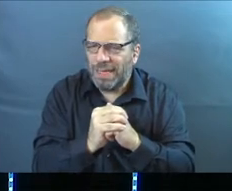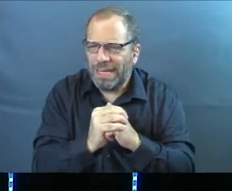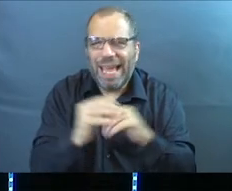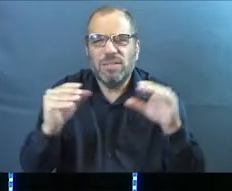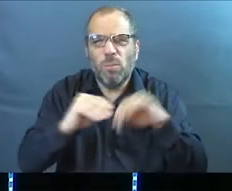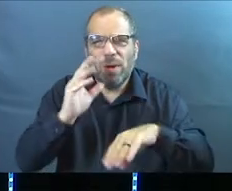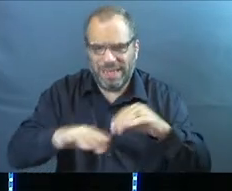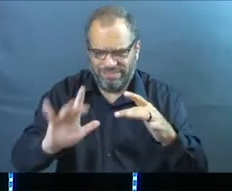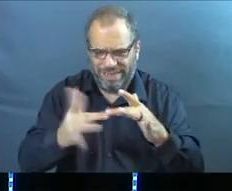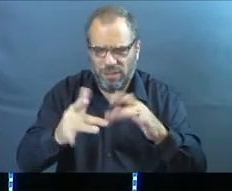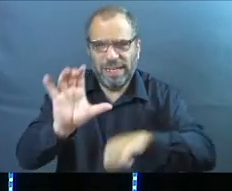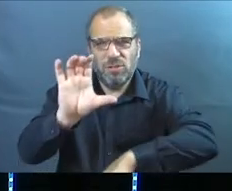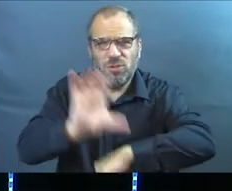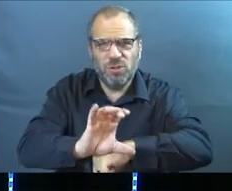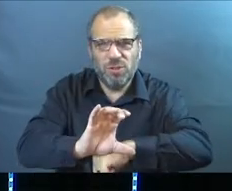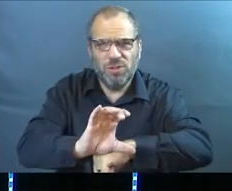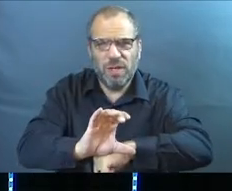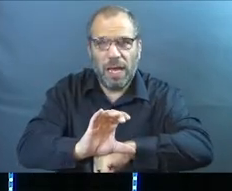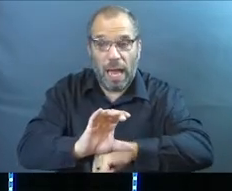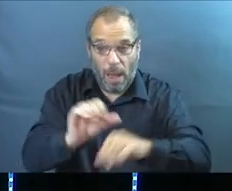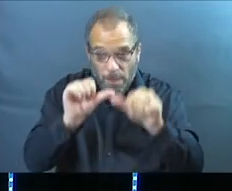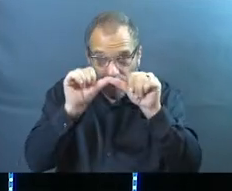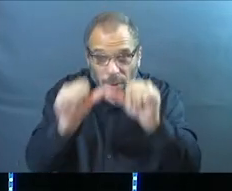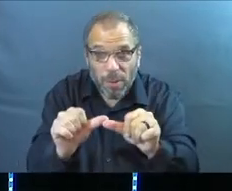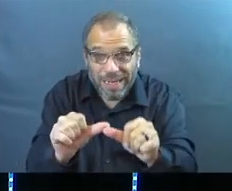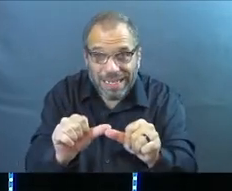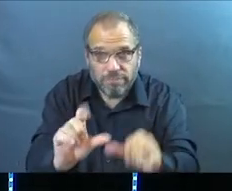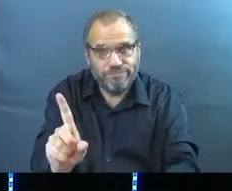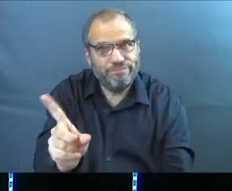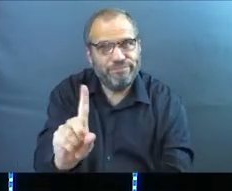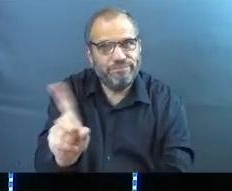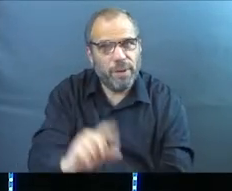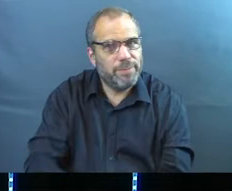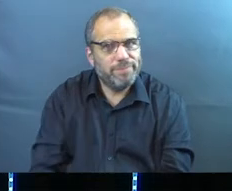be online church. I would not see it as a permanent destination.